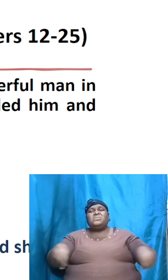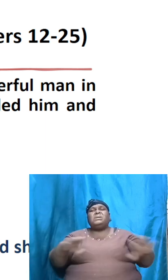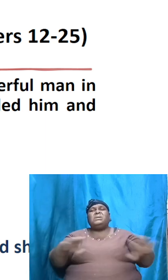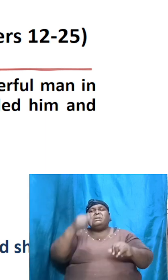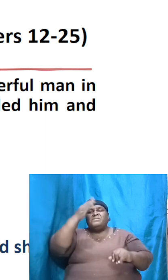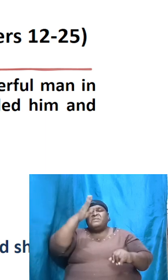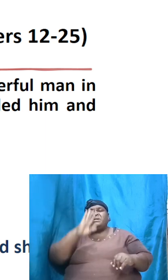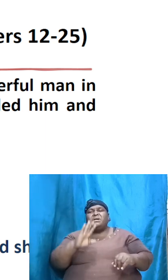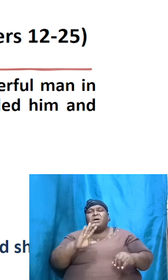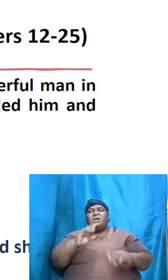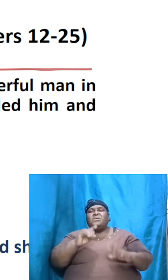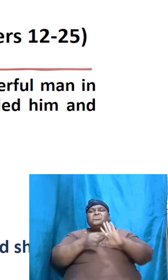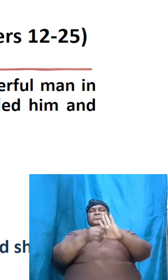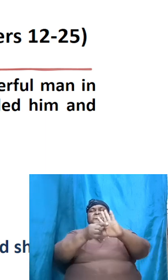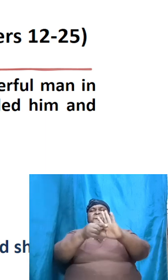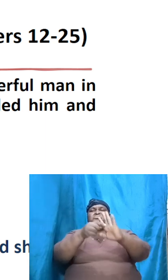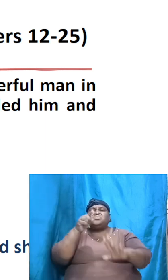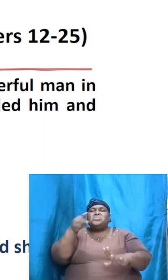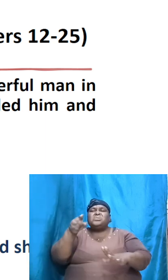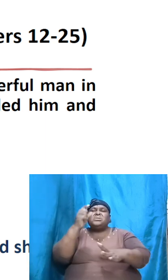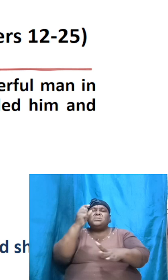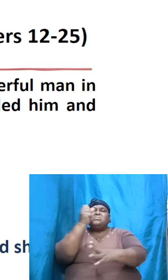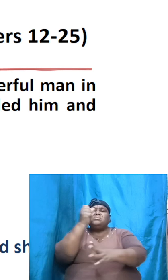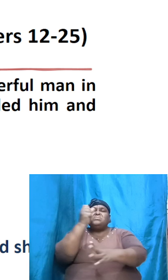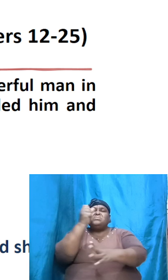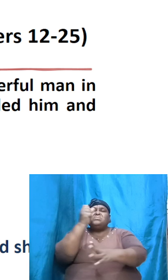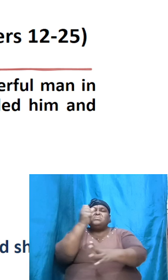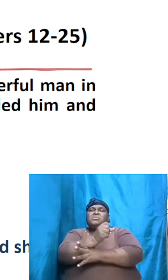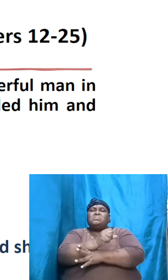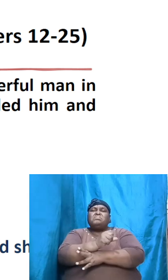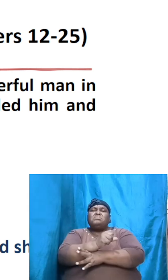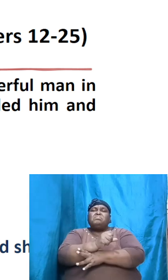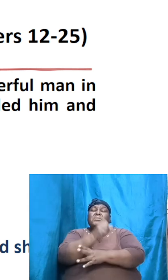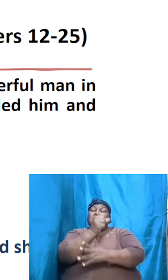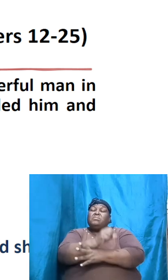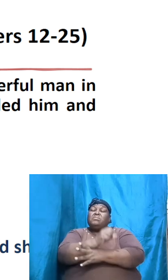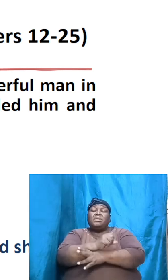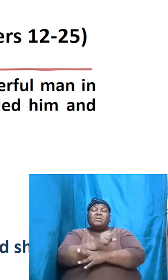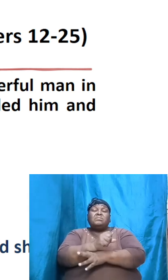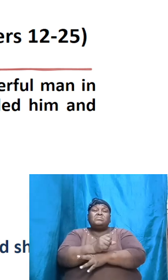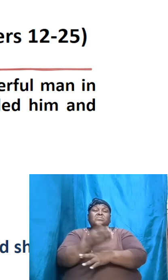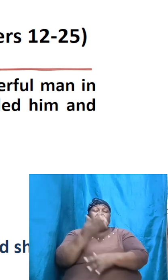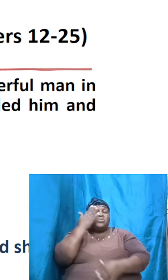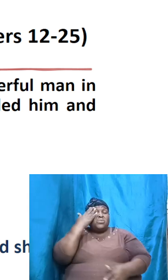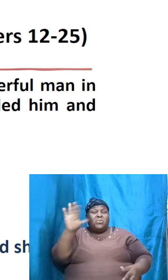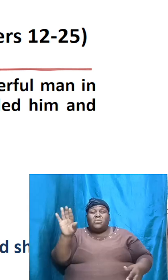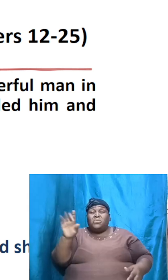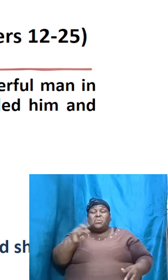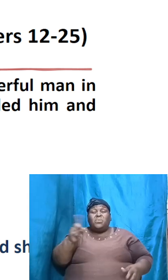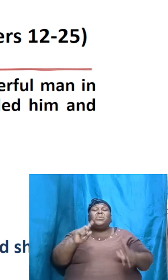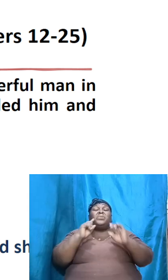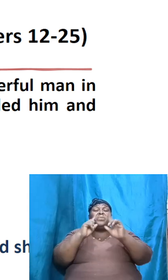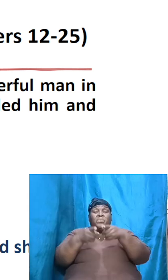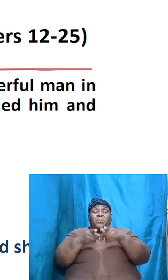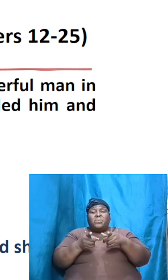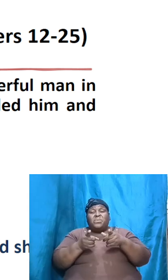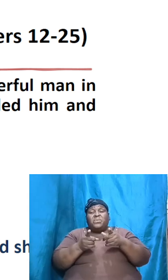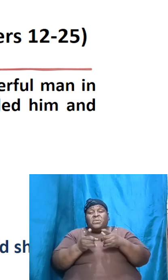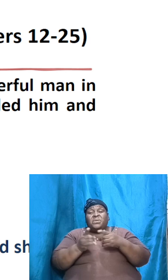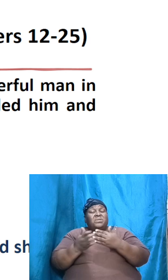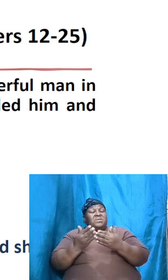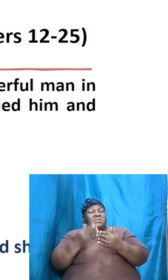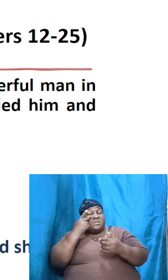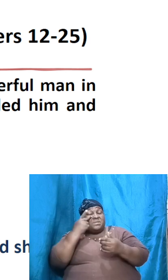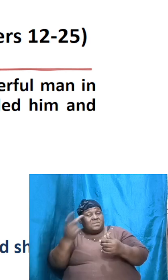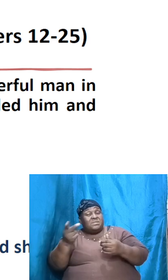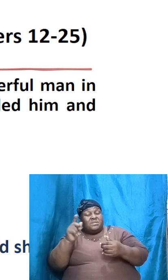that God would show him. The fact is Abraham didn't even know where he was going and this is how we easily see that this